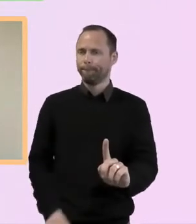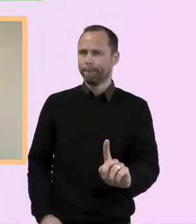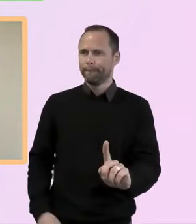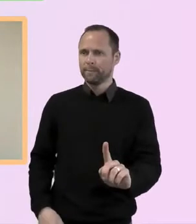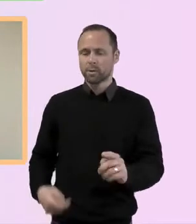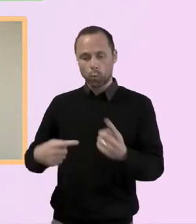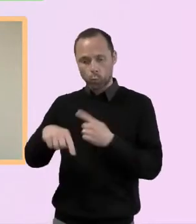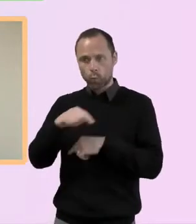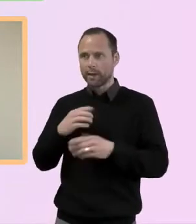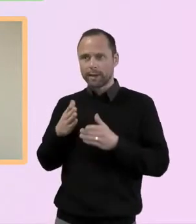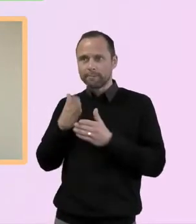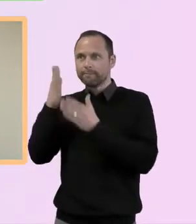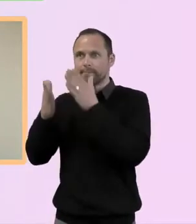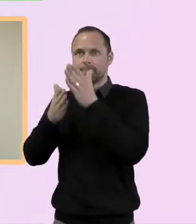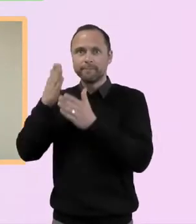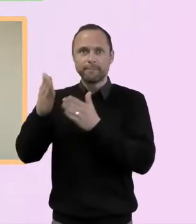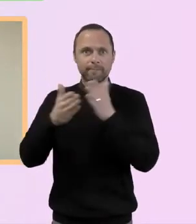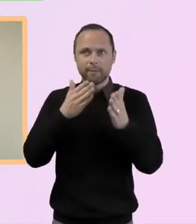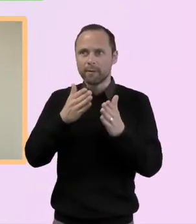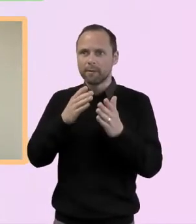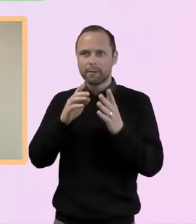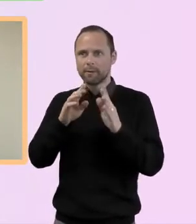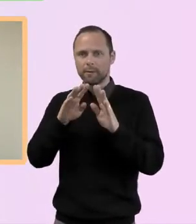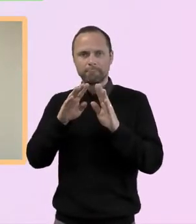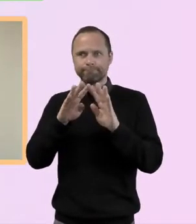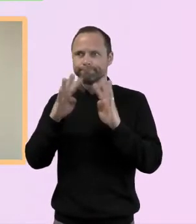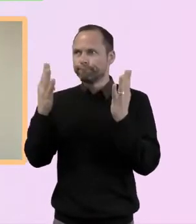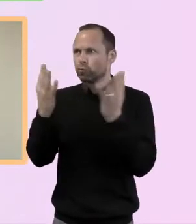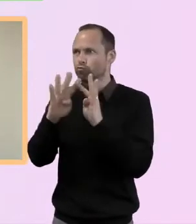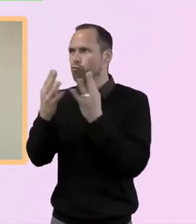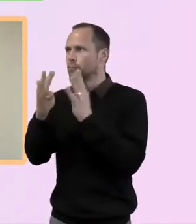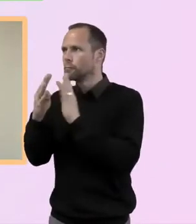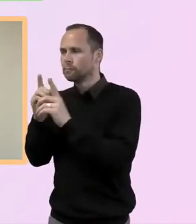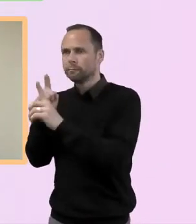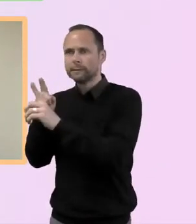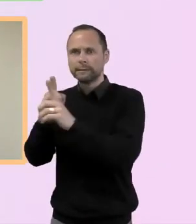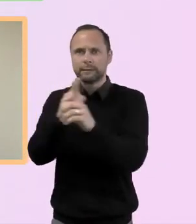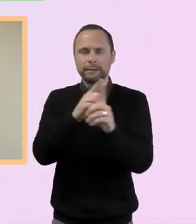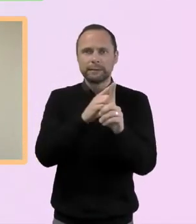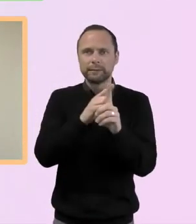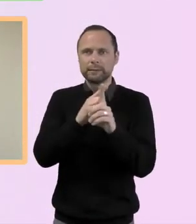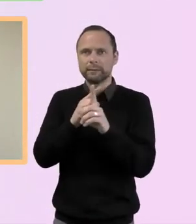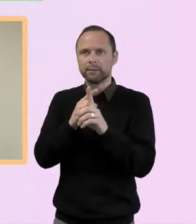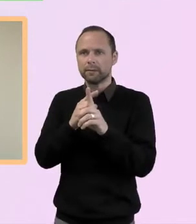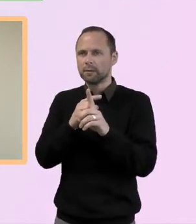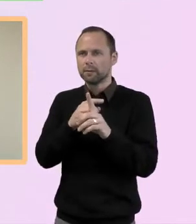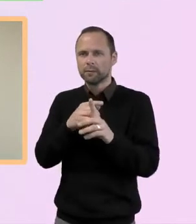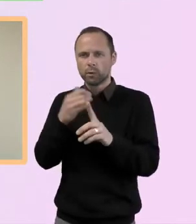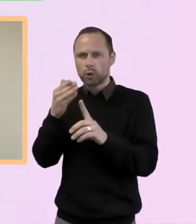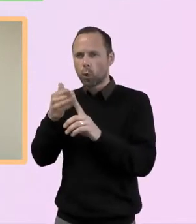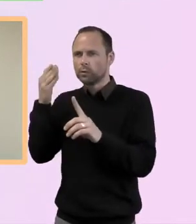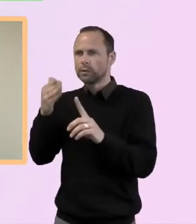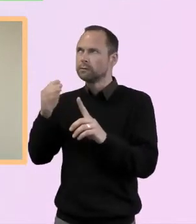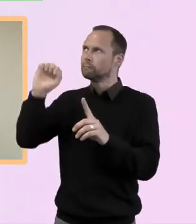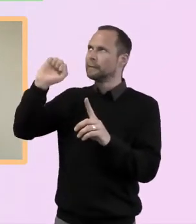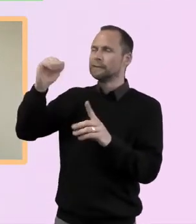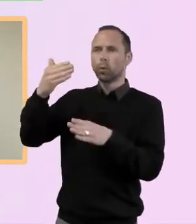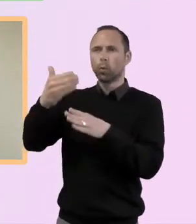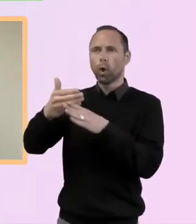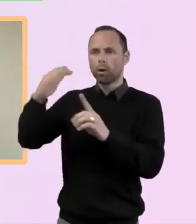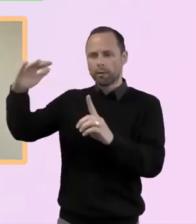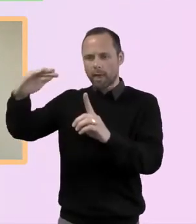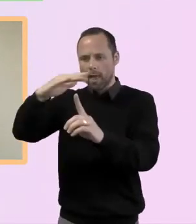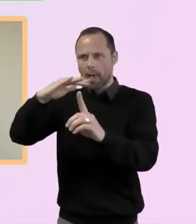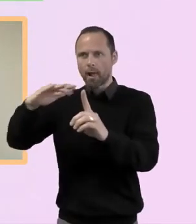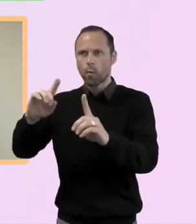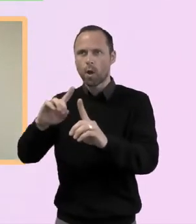and noticing where God is, you know, sometimes in the exhaustion, God is present and God is that rest. And to